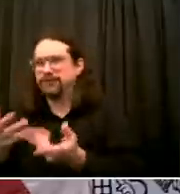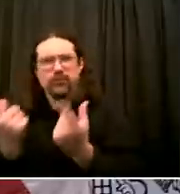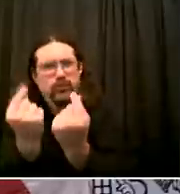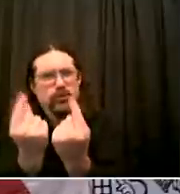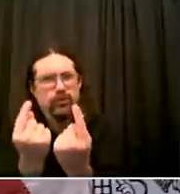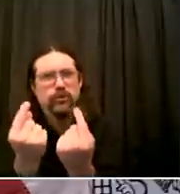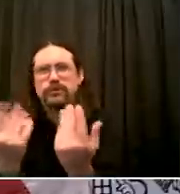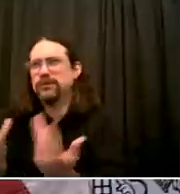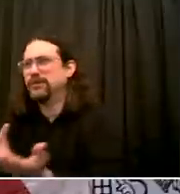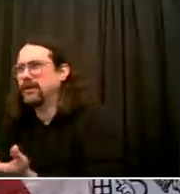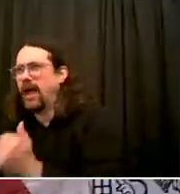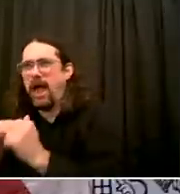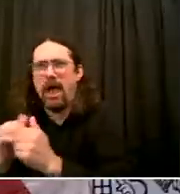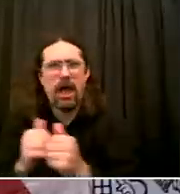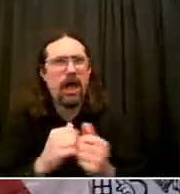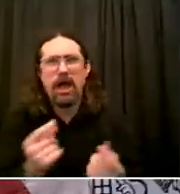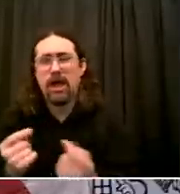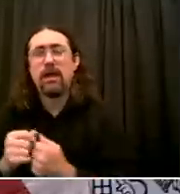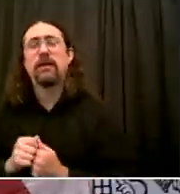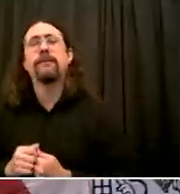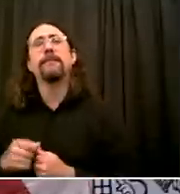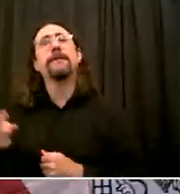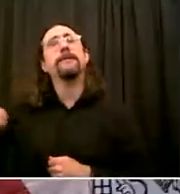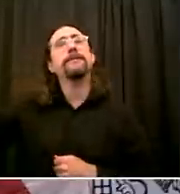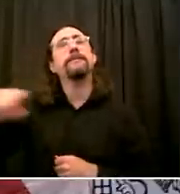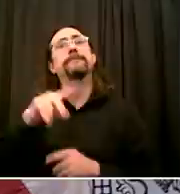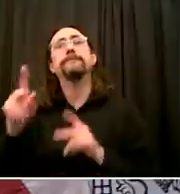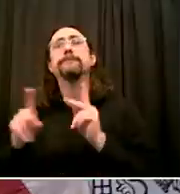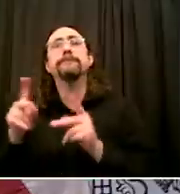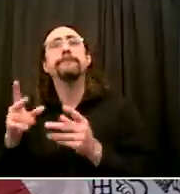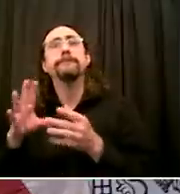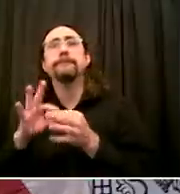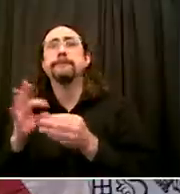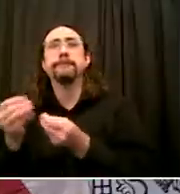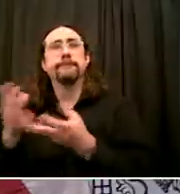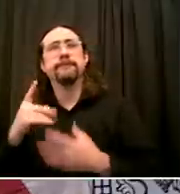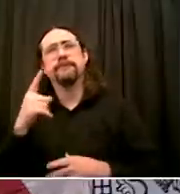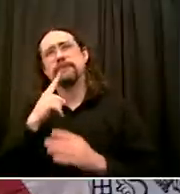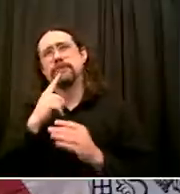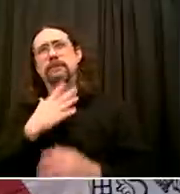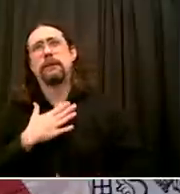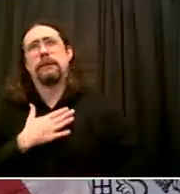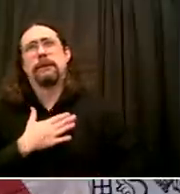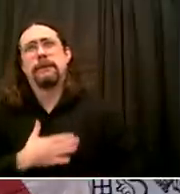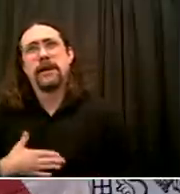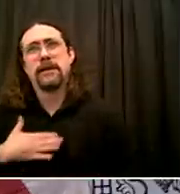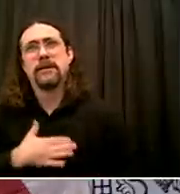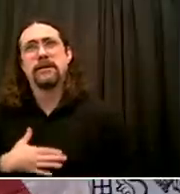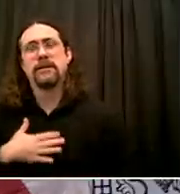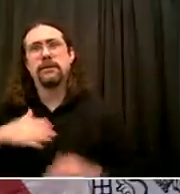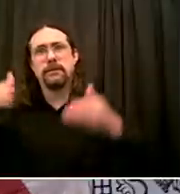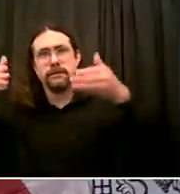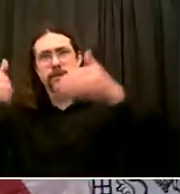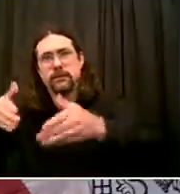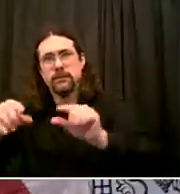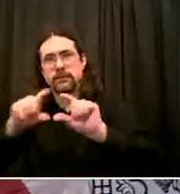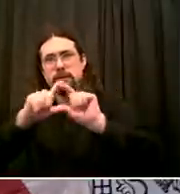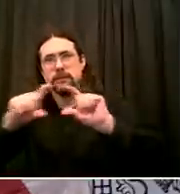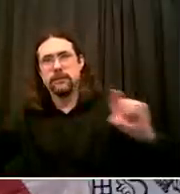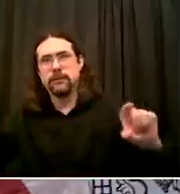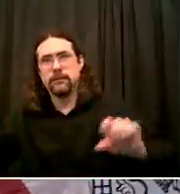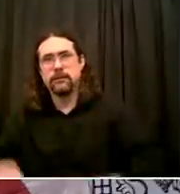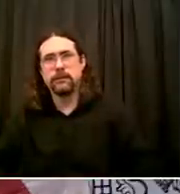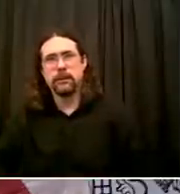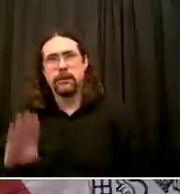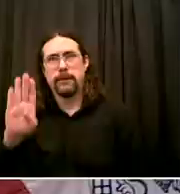the power of the phrase Black Lives Matter And make it a part of the life of this city So we